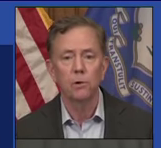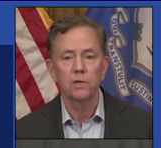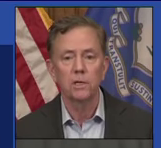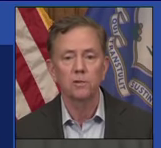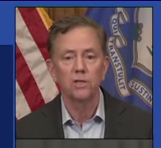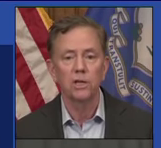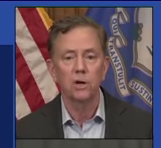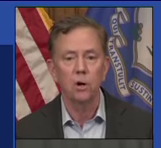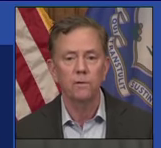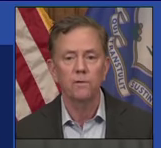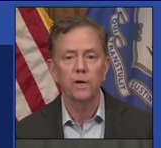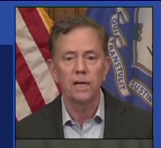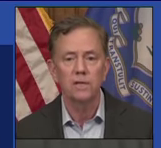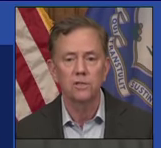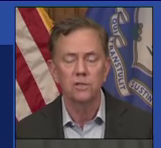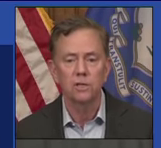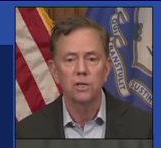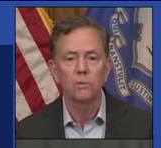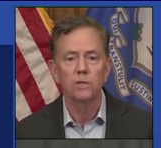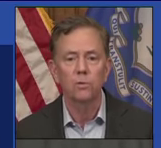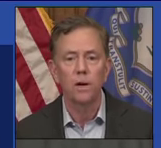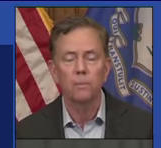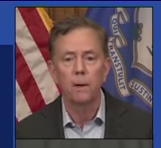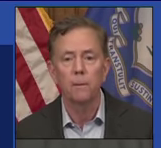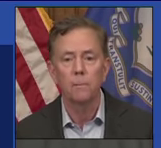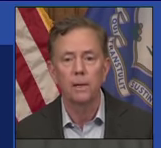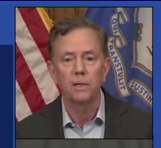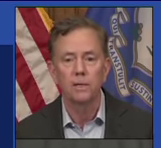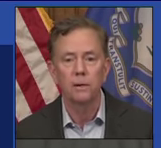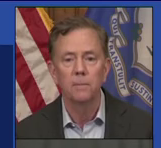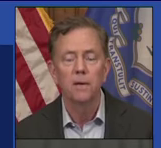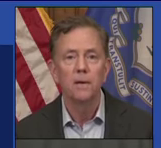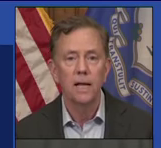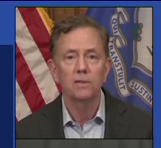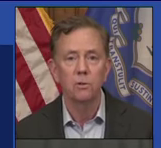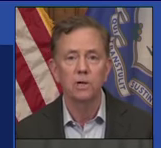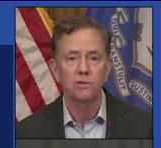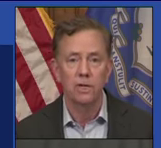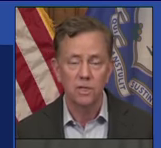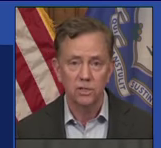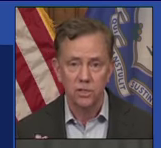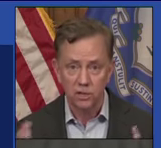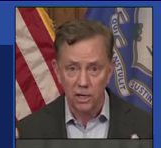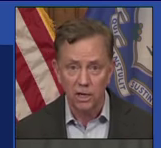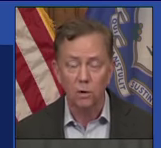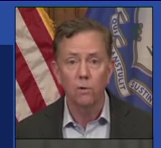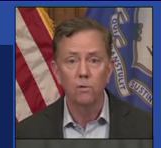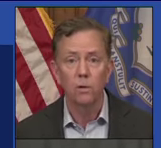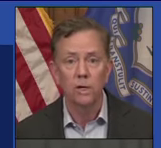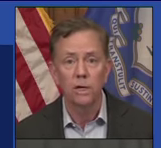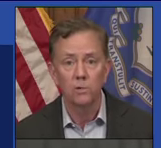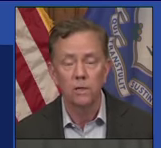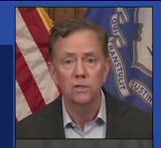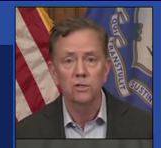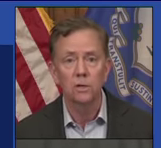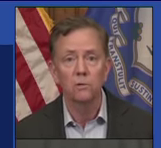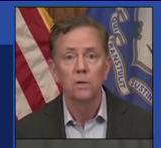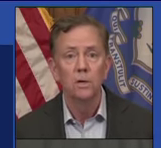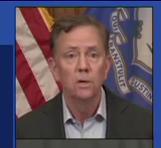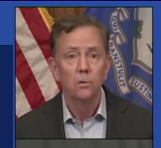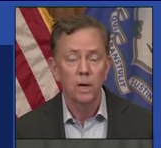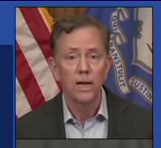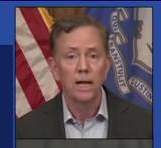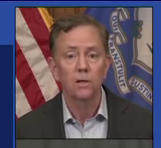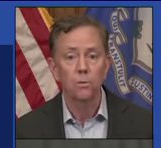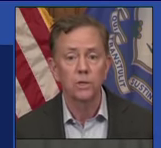unfortunately, you'll see that Hartford is continuing to ramp up. And that's where you see this slight overall increase. So